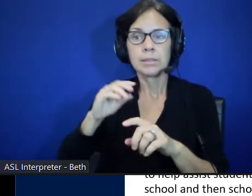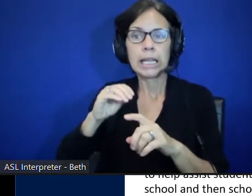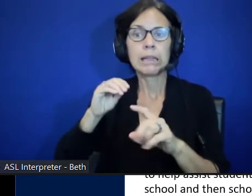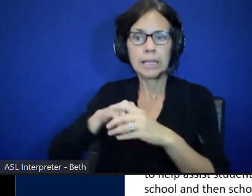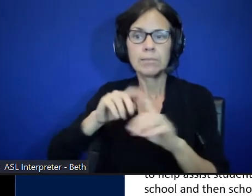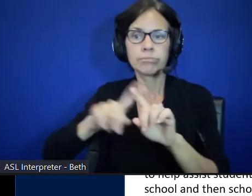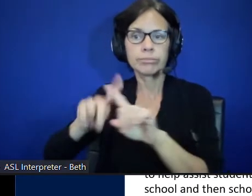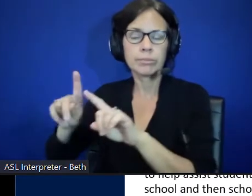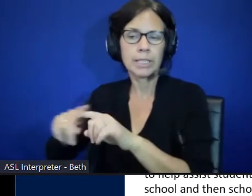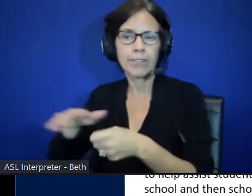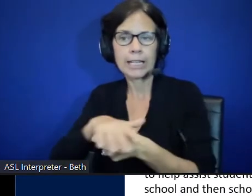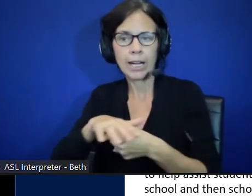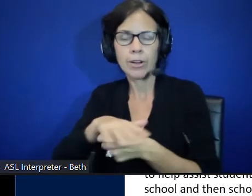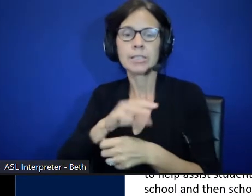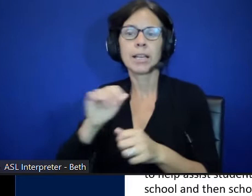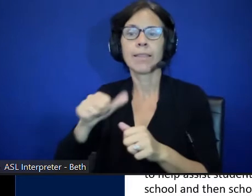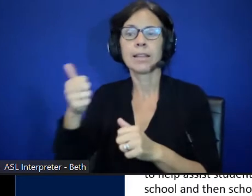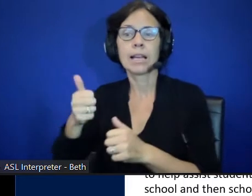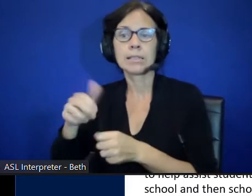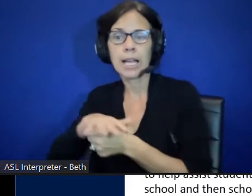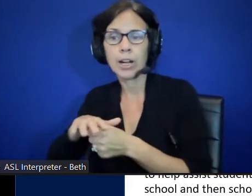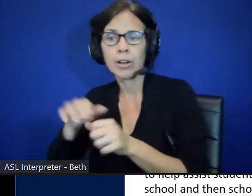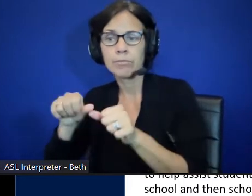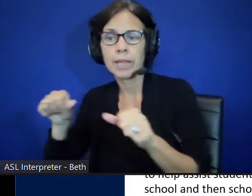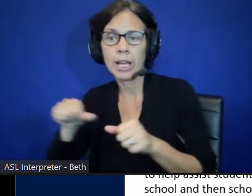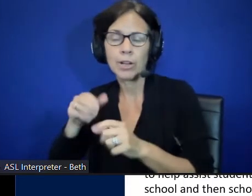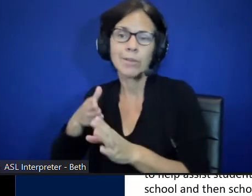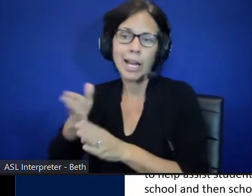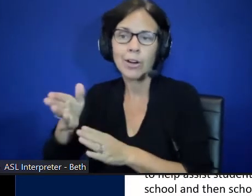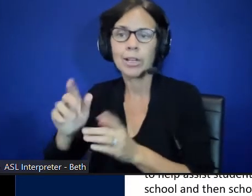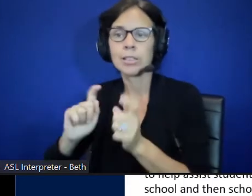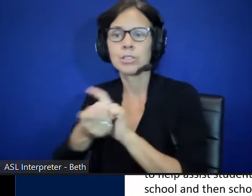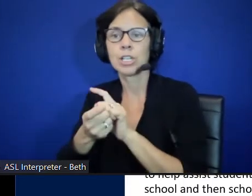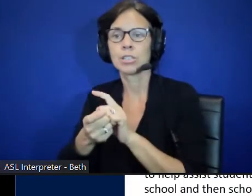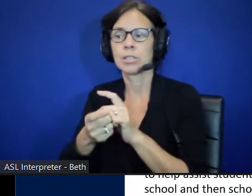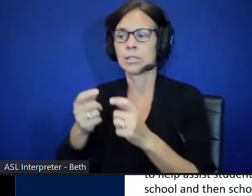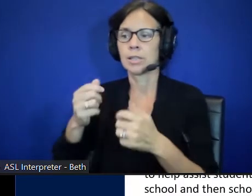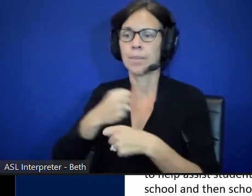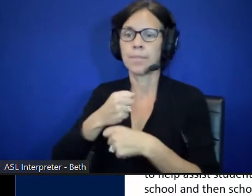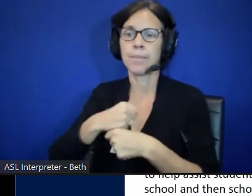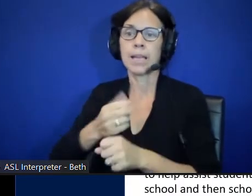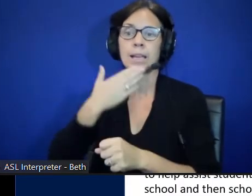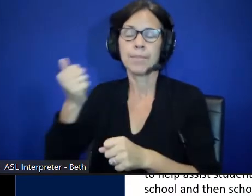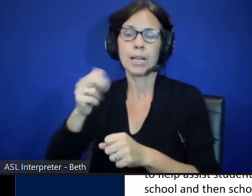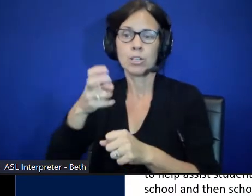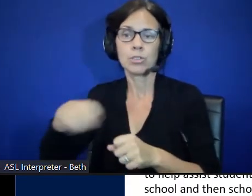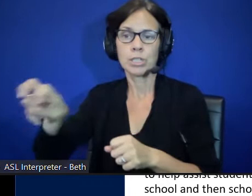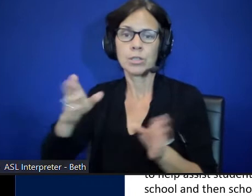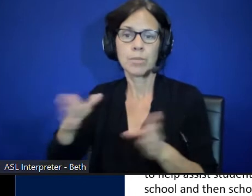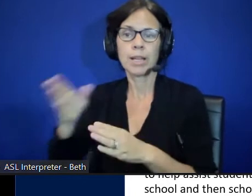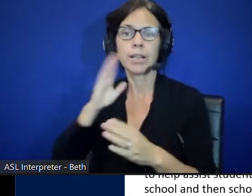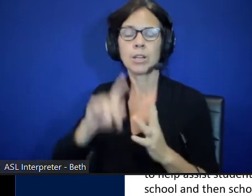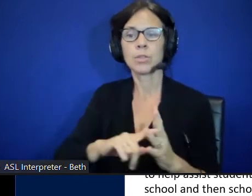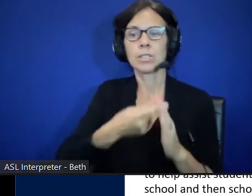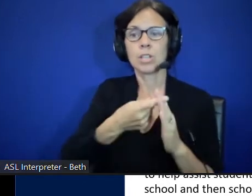The next area to change would be making these better transition plan. Beginning it begin the transition